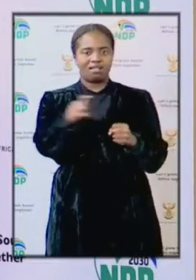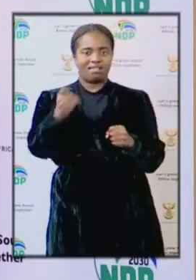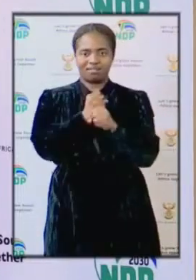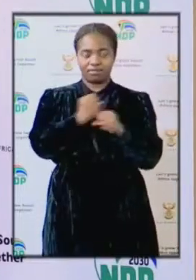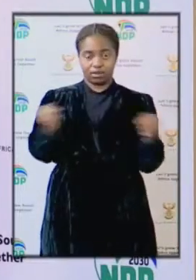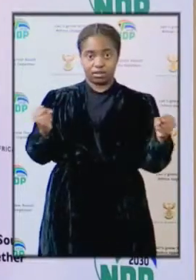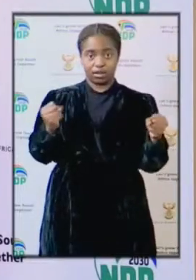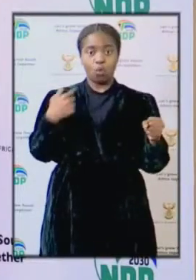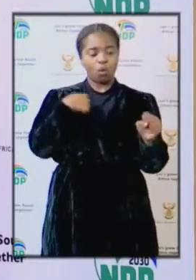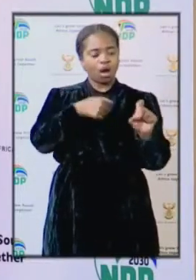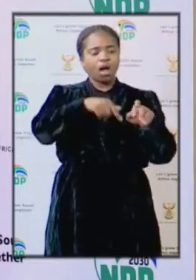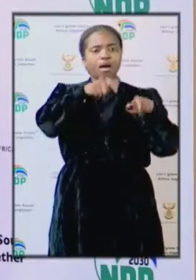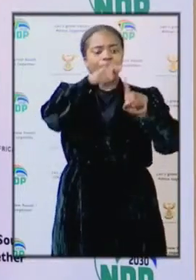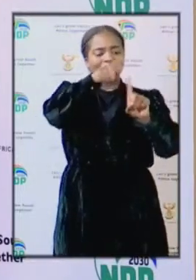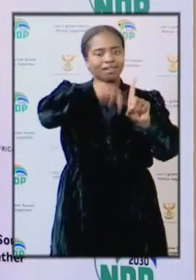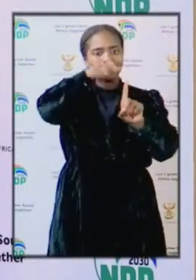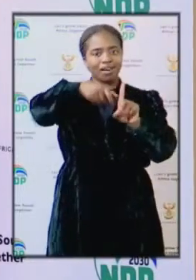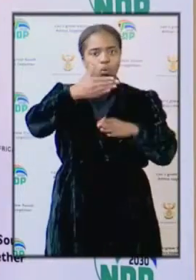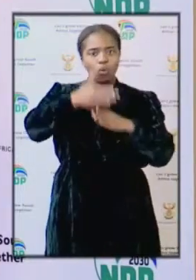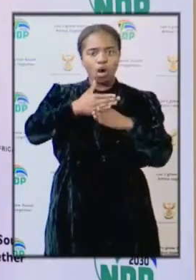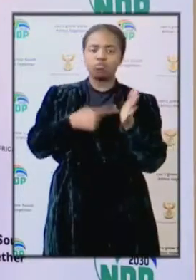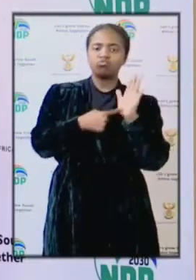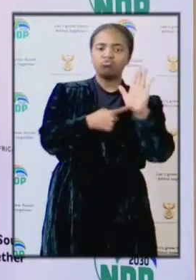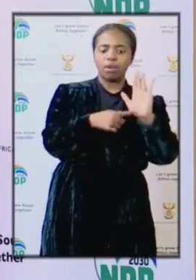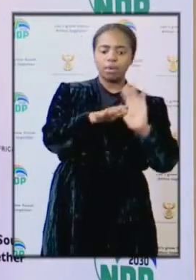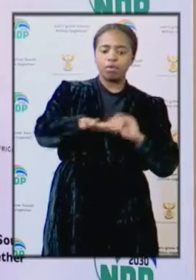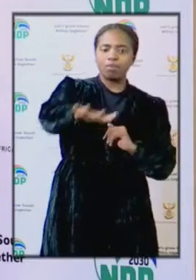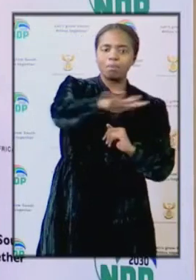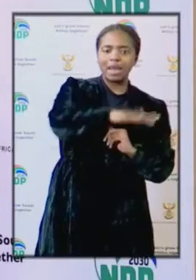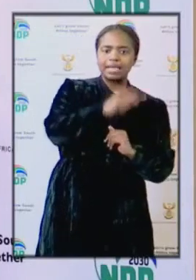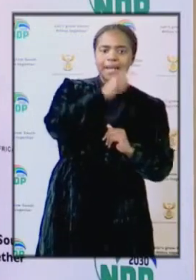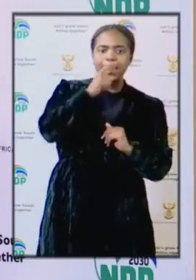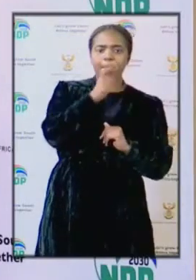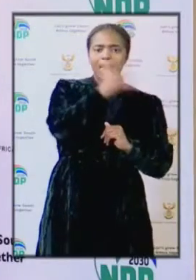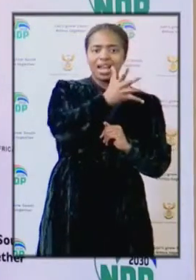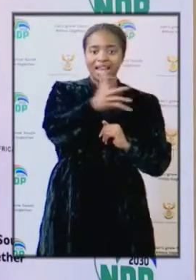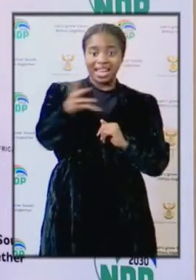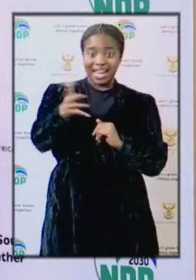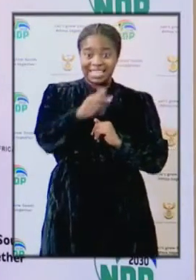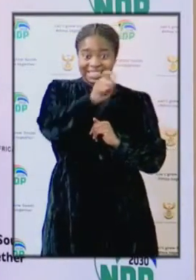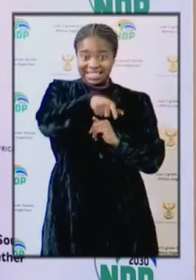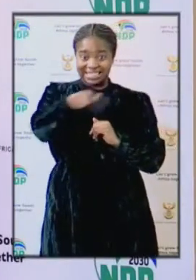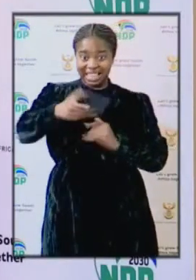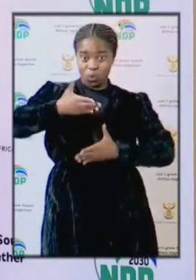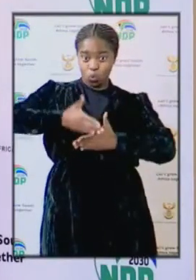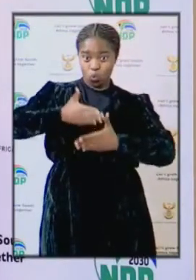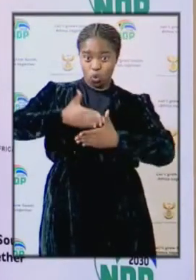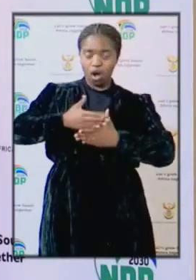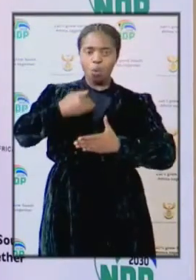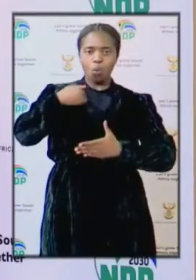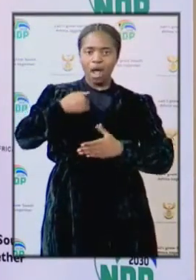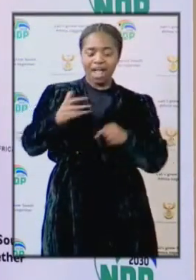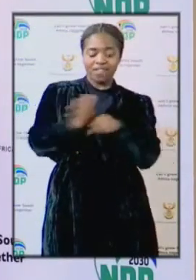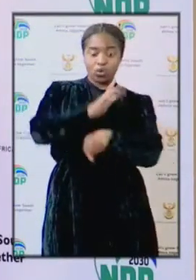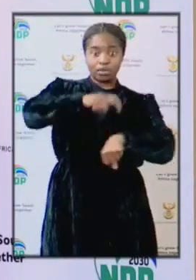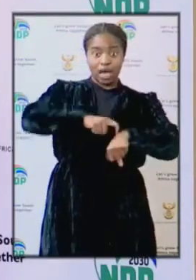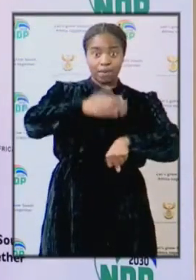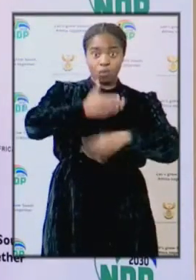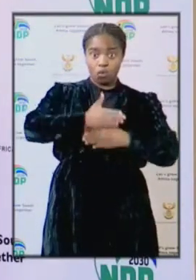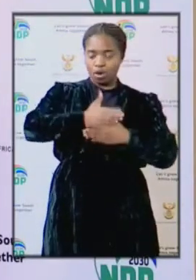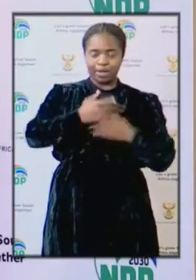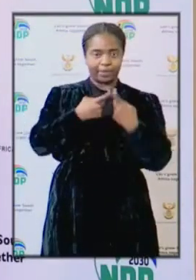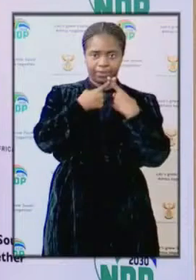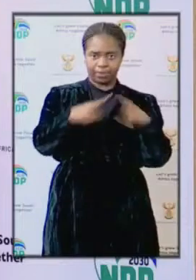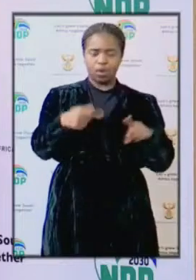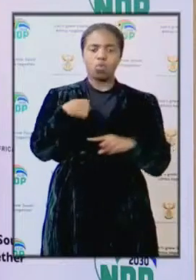In response to this, as the department, we have come up with an additional financial relief mechanism for tourism